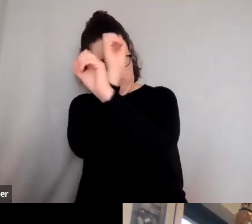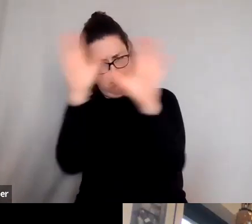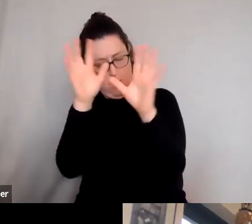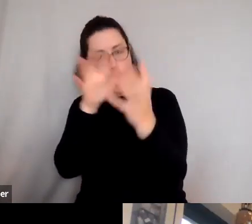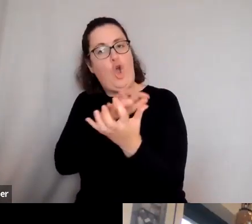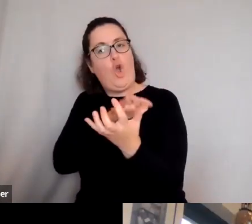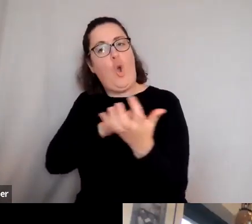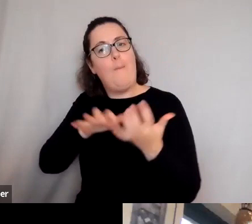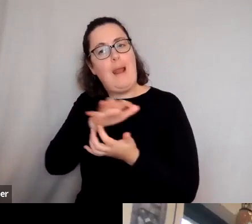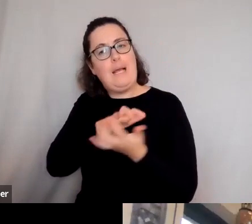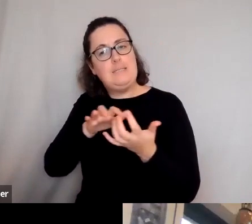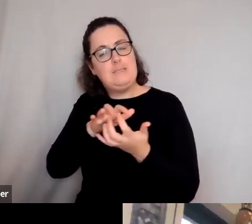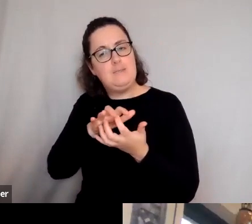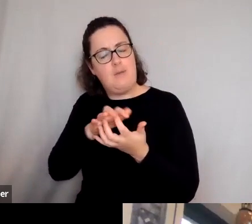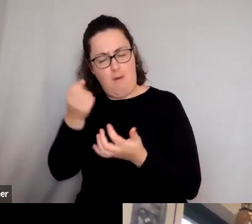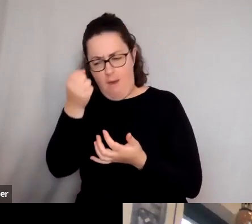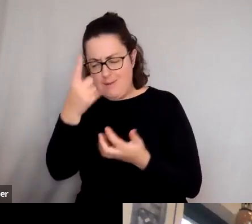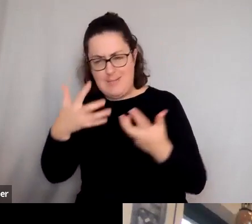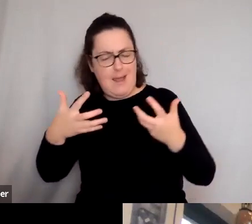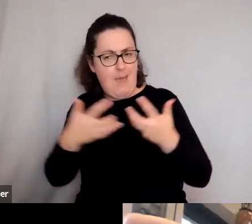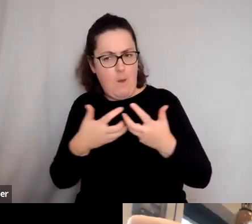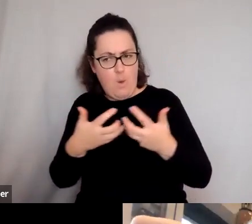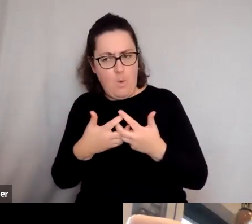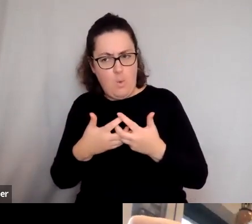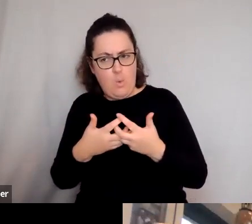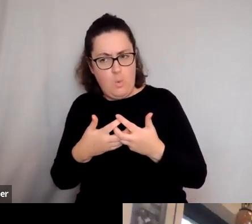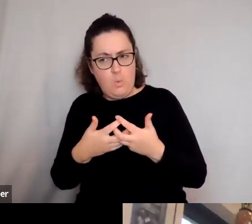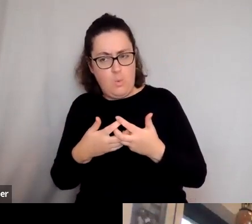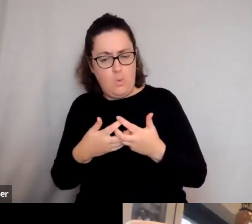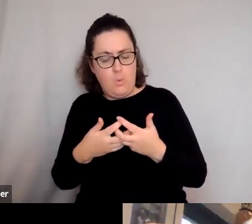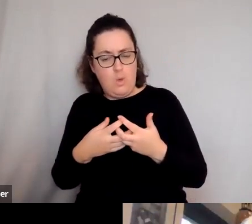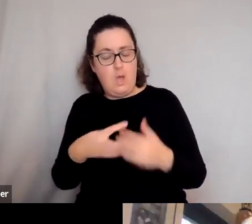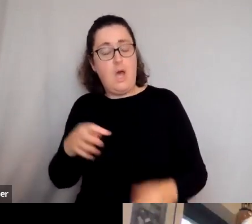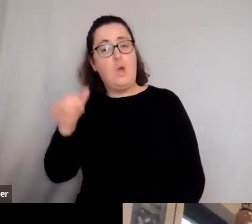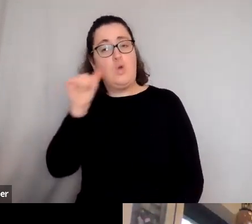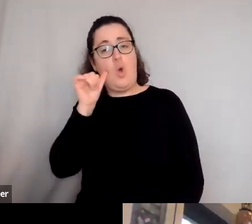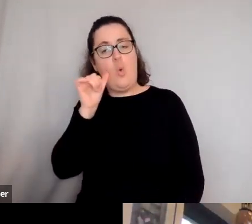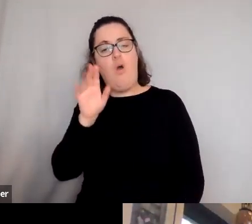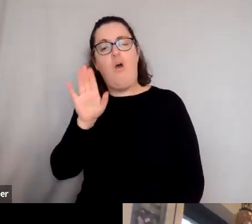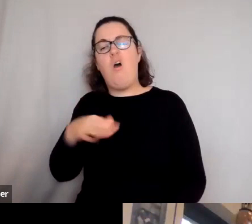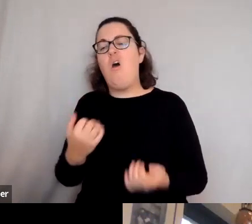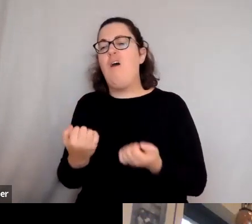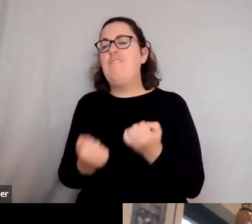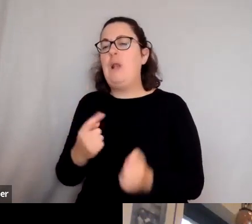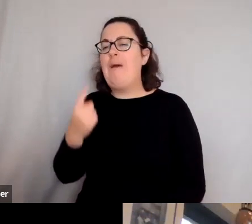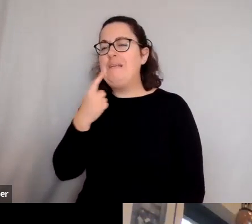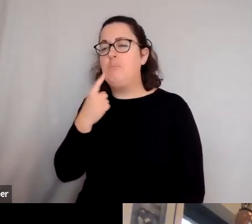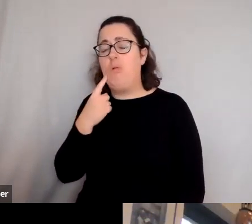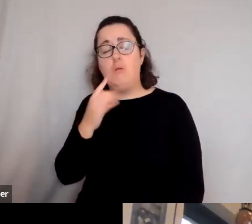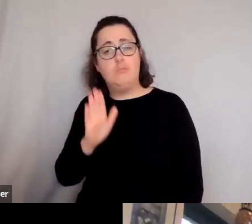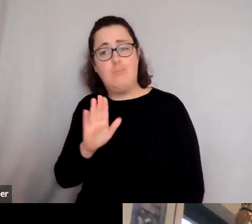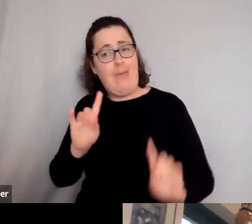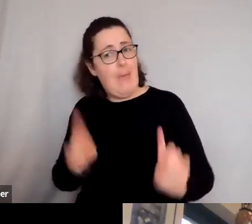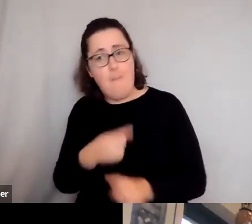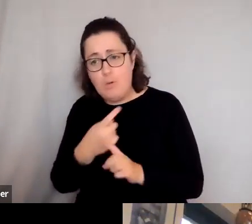rather than, and to see that simple evaluation is not possible. Now, think that people often say historians